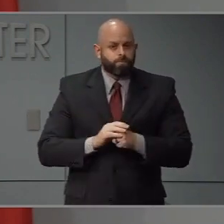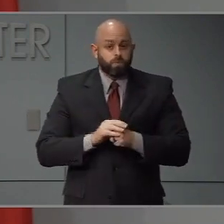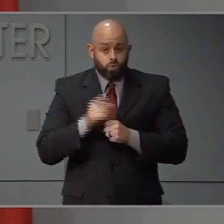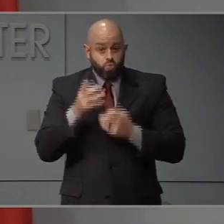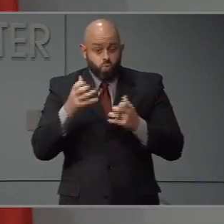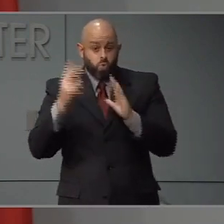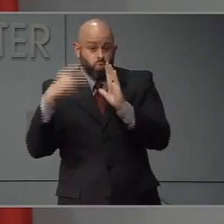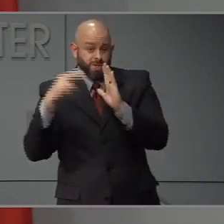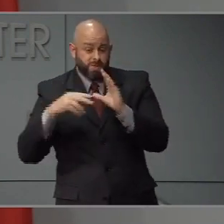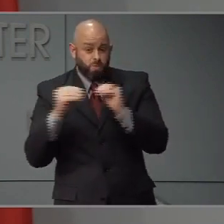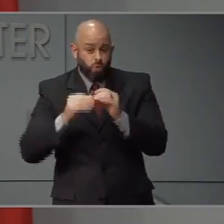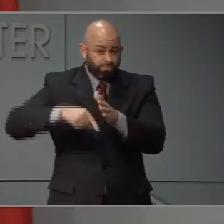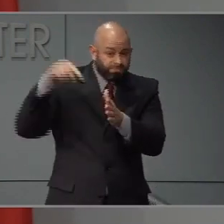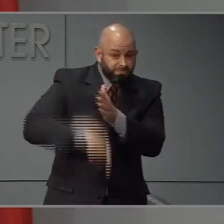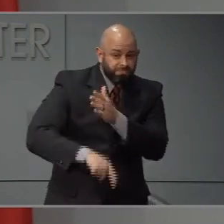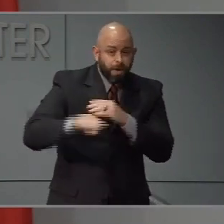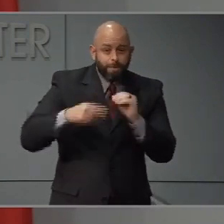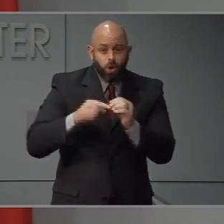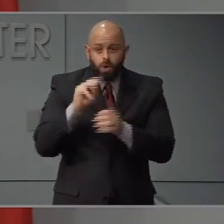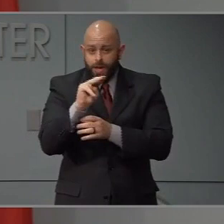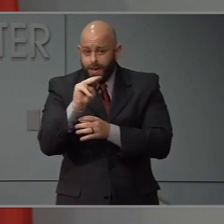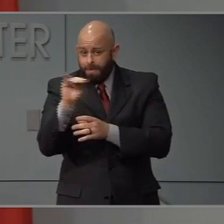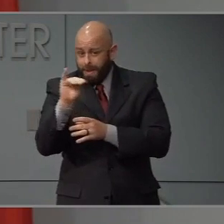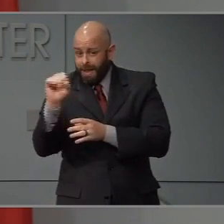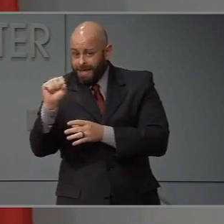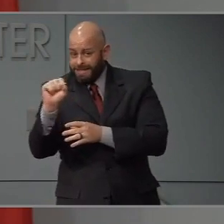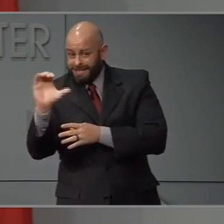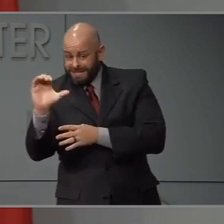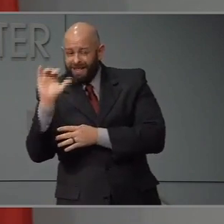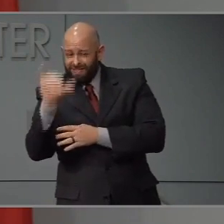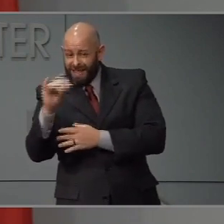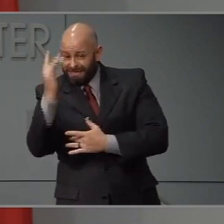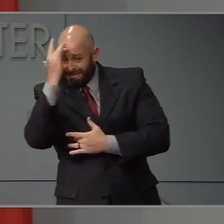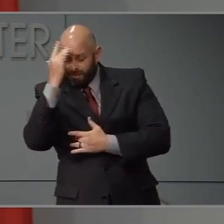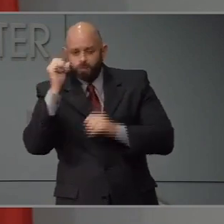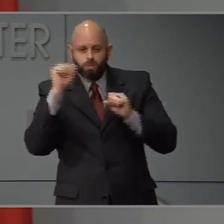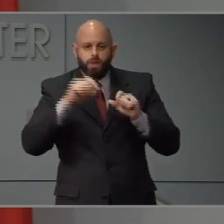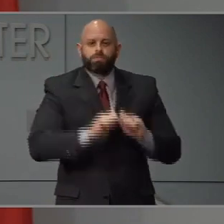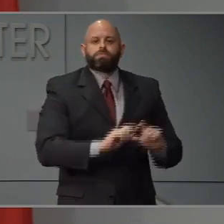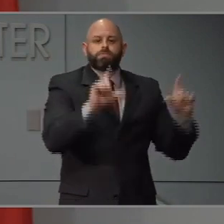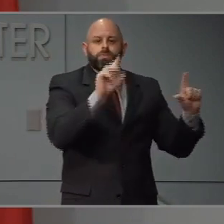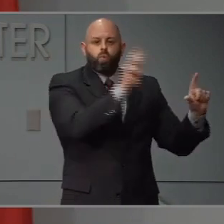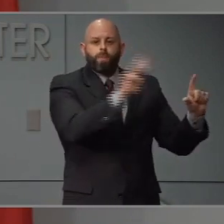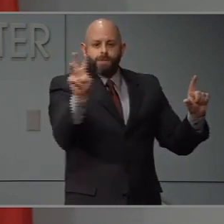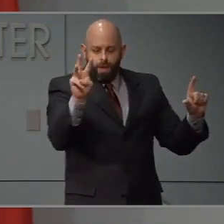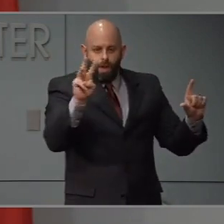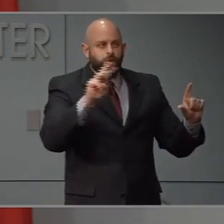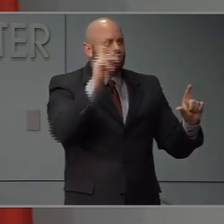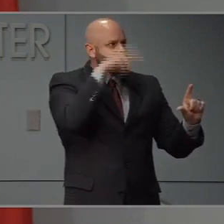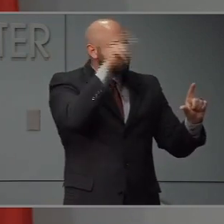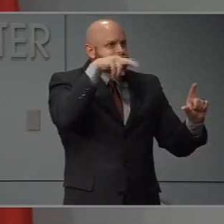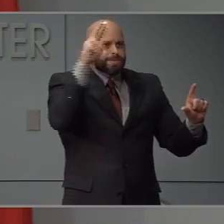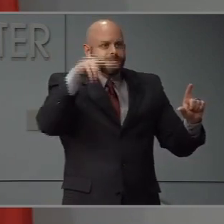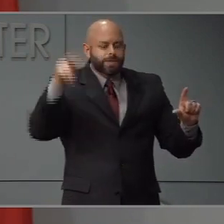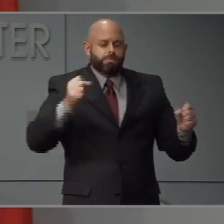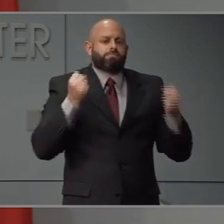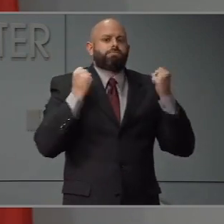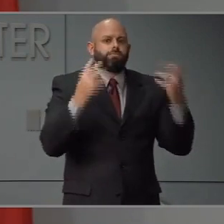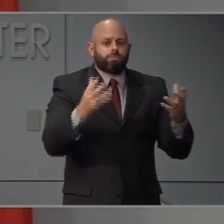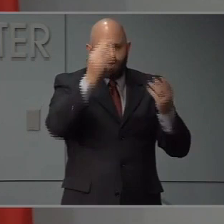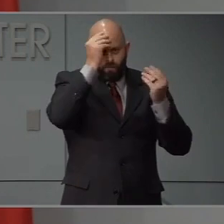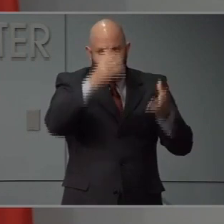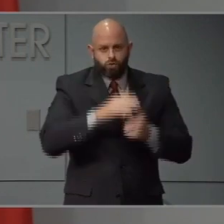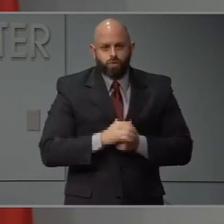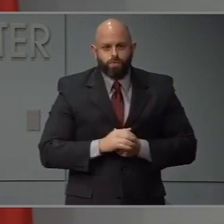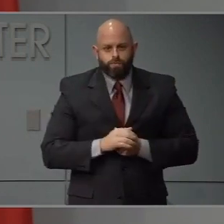now on our website. And before I end, just one last reminder that we can continue to help slow the spread of the virus